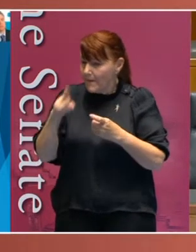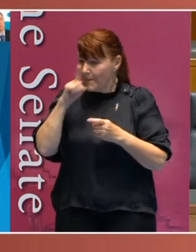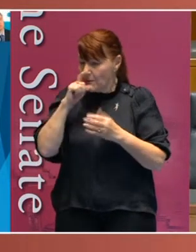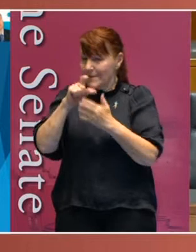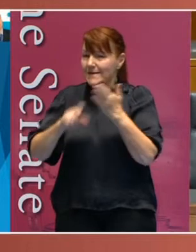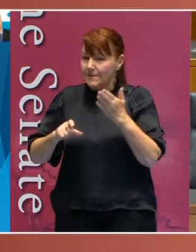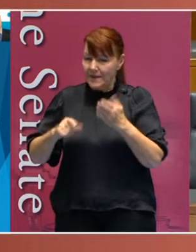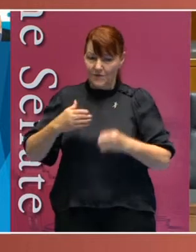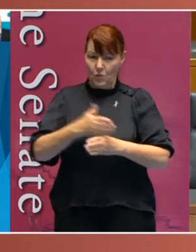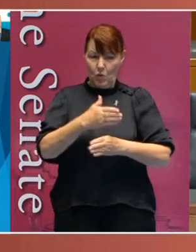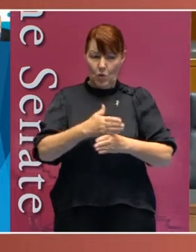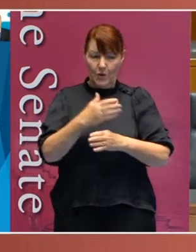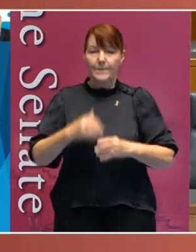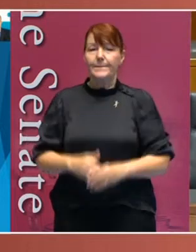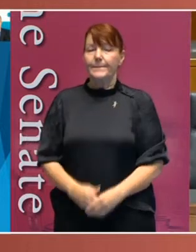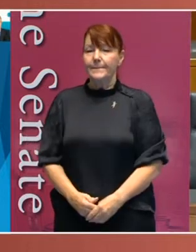disability.